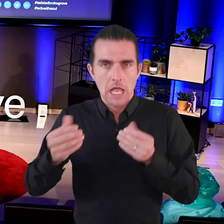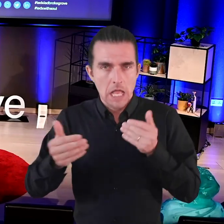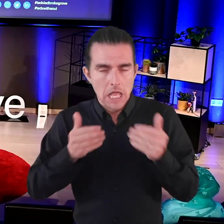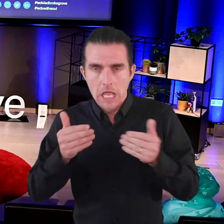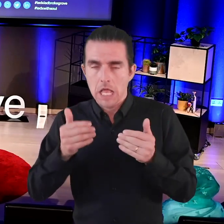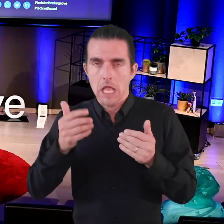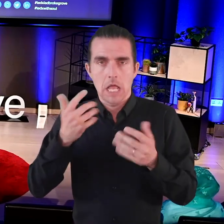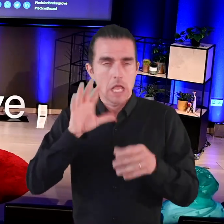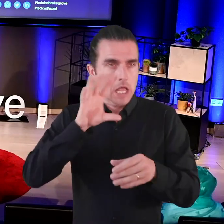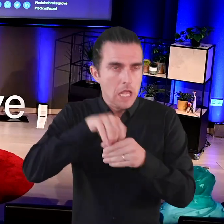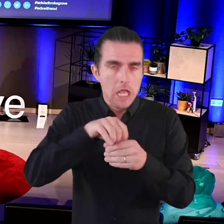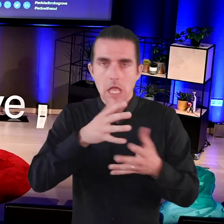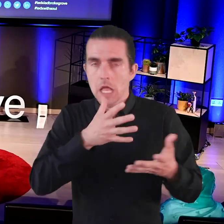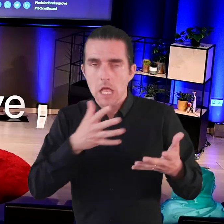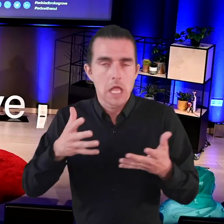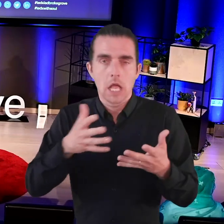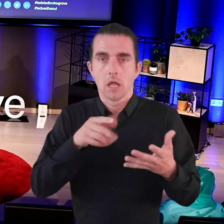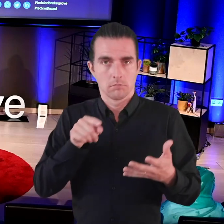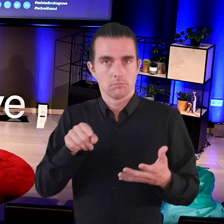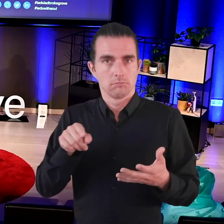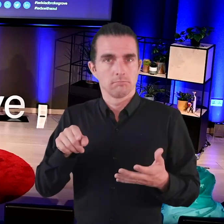are still failing to deliver.